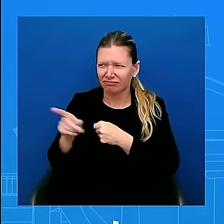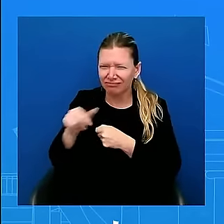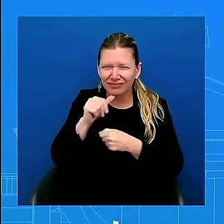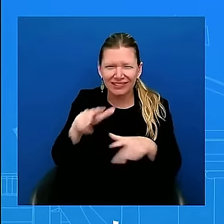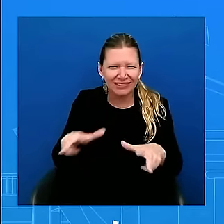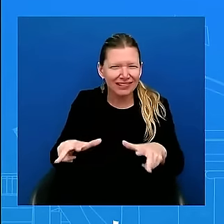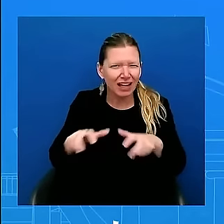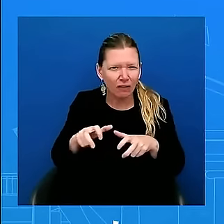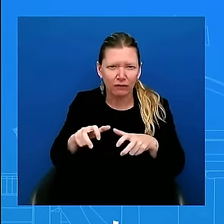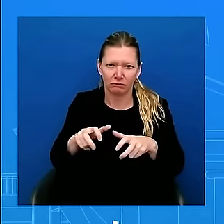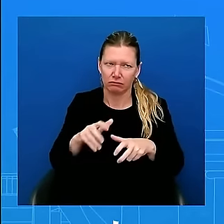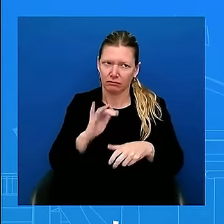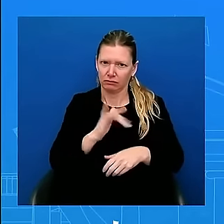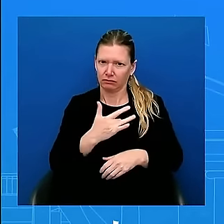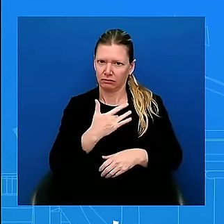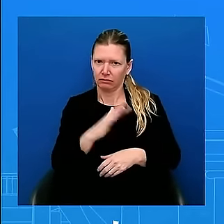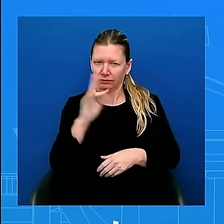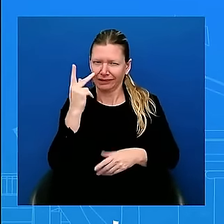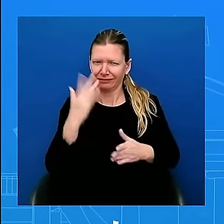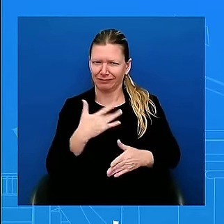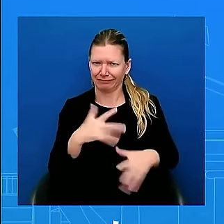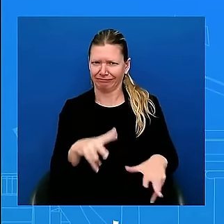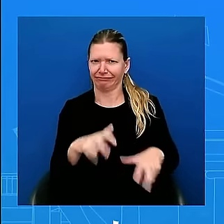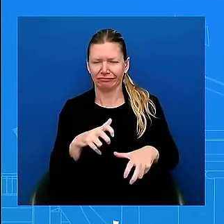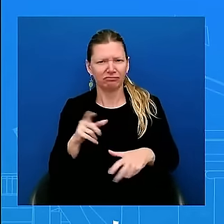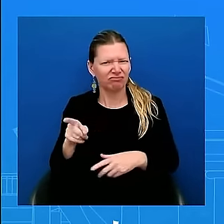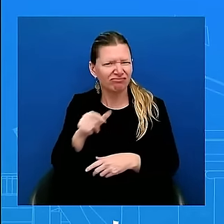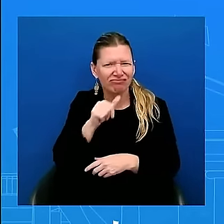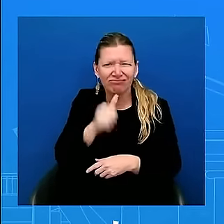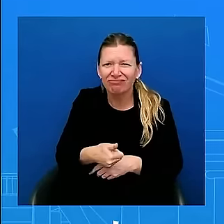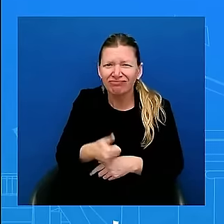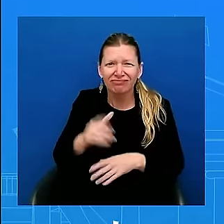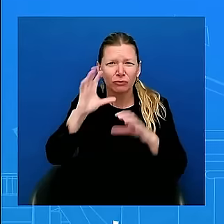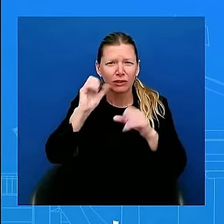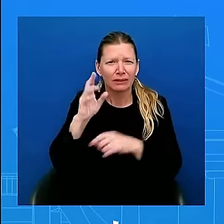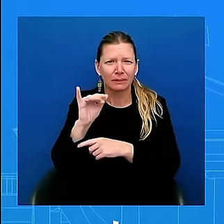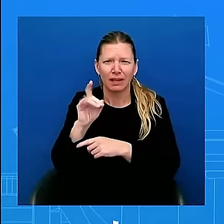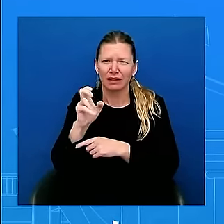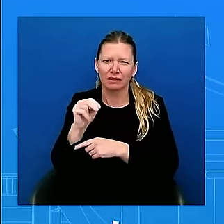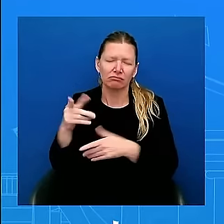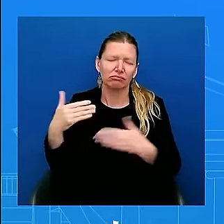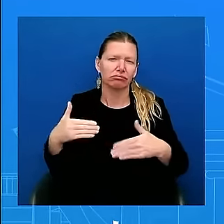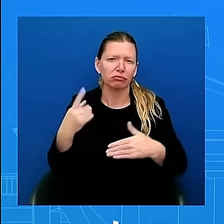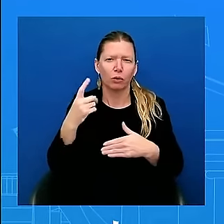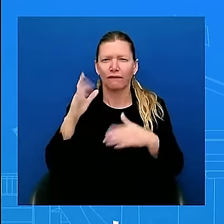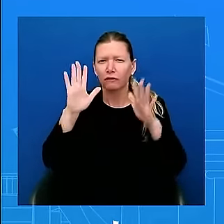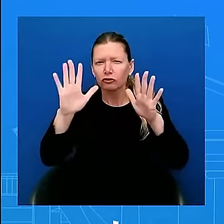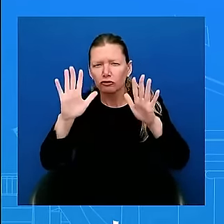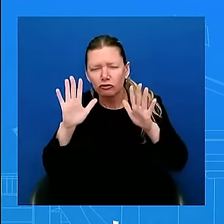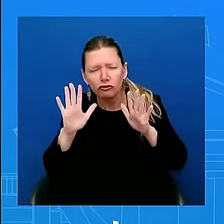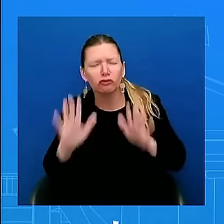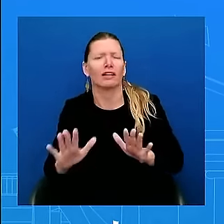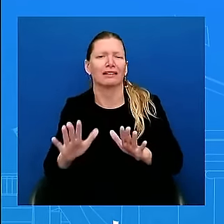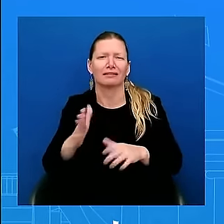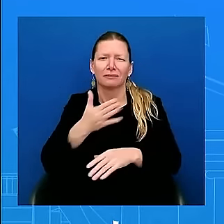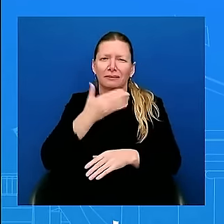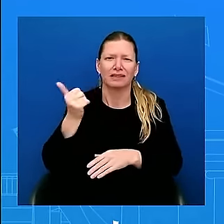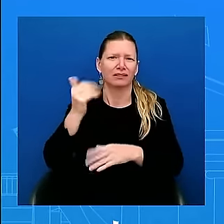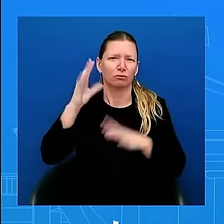accomplishing more in nearly four years than most presidents do in eight years. To quote him again,